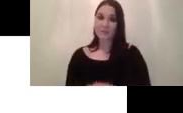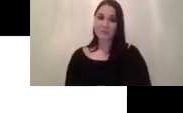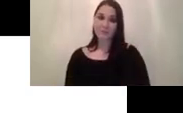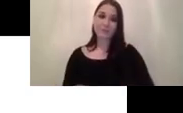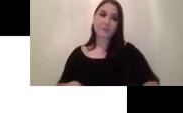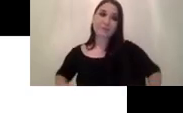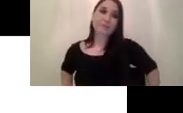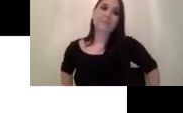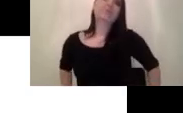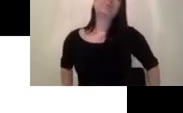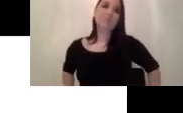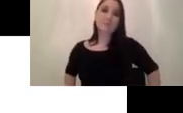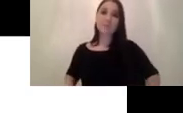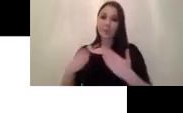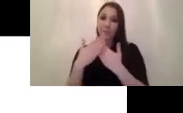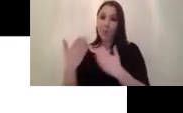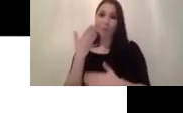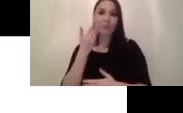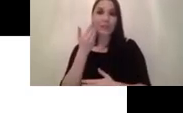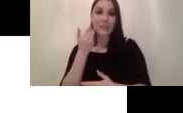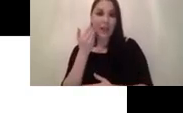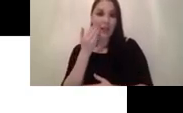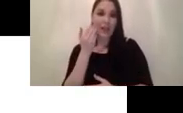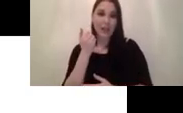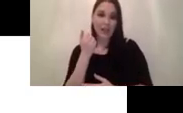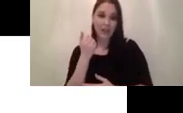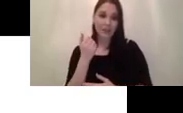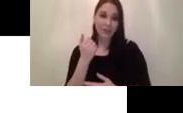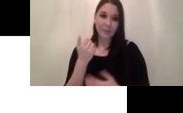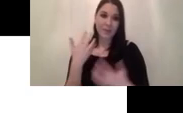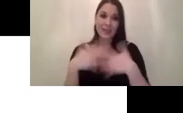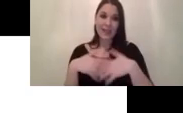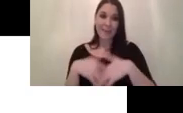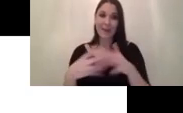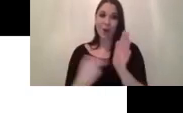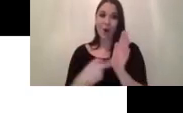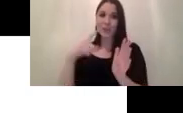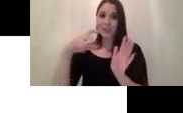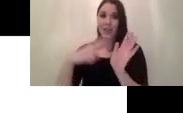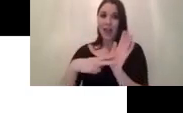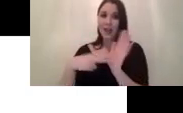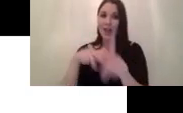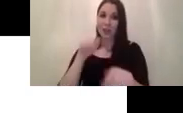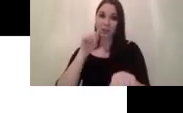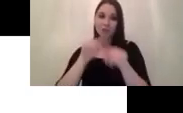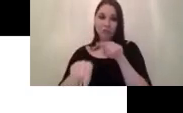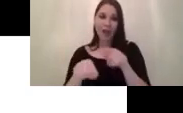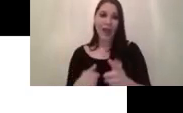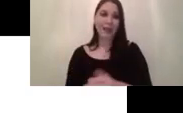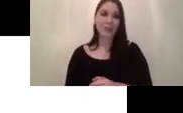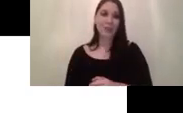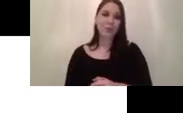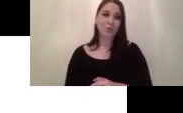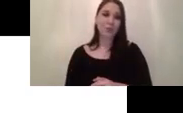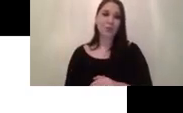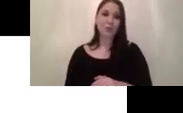recently the cascade are and dynamic rcn and um tried to uh push the